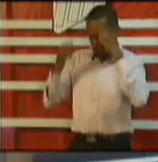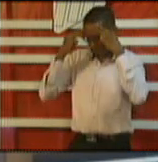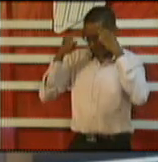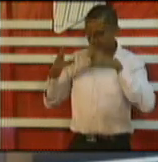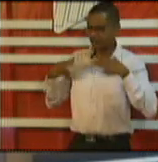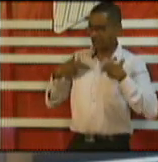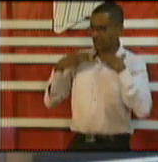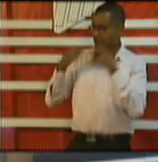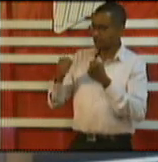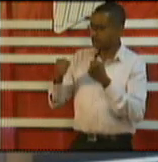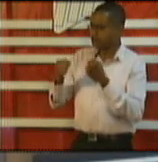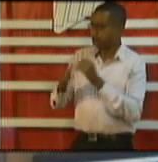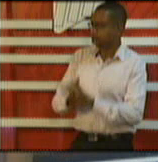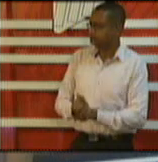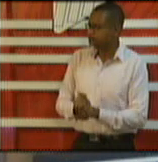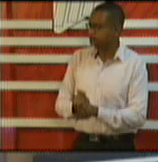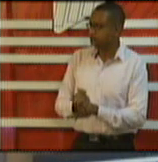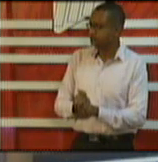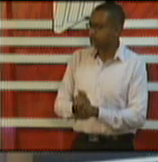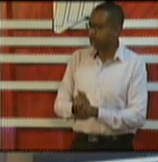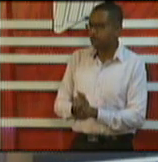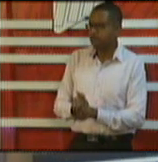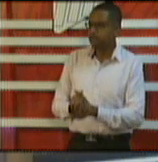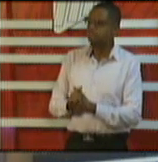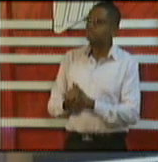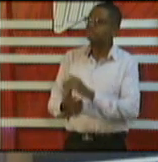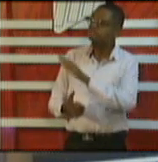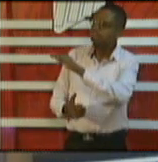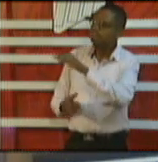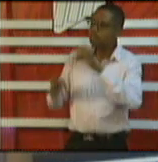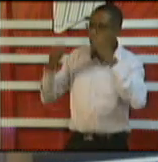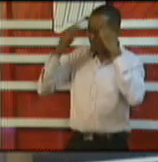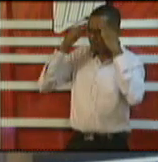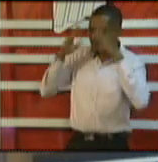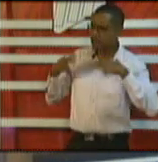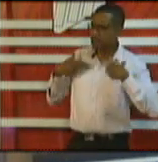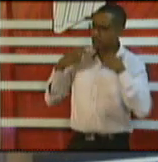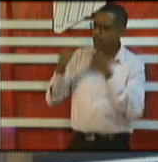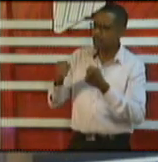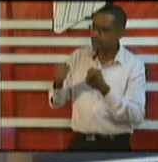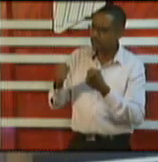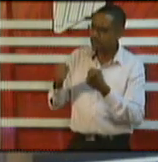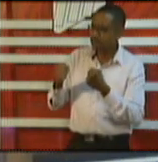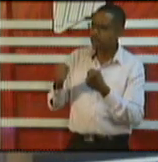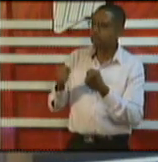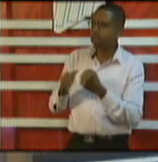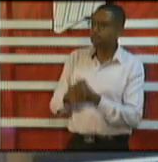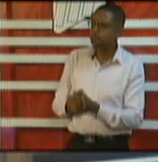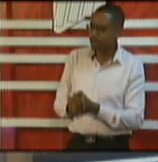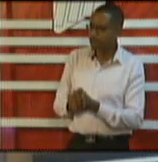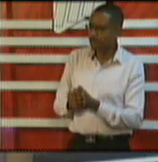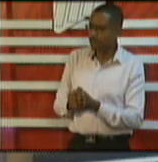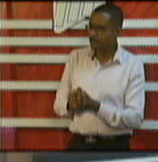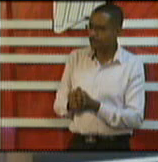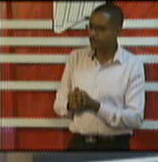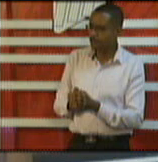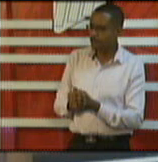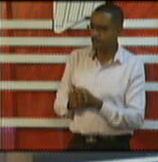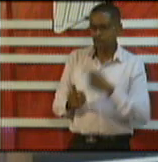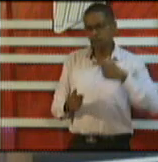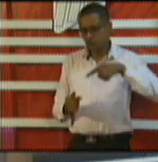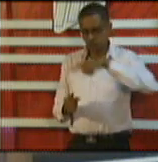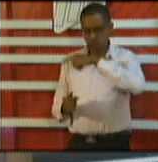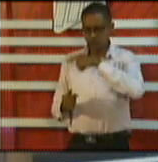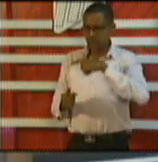Minister Young Minister De Al-Sing we you know I take the point of us you know being a small